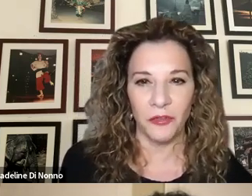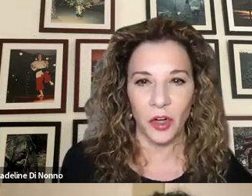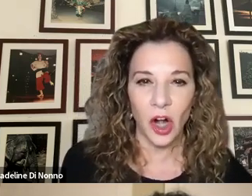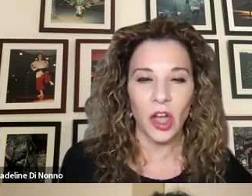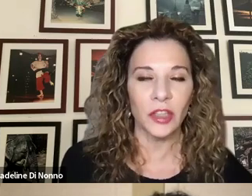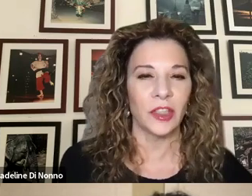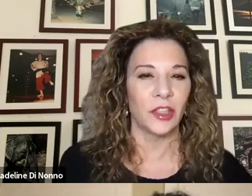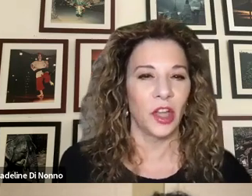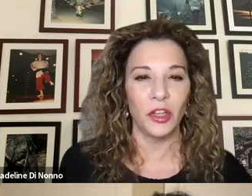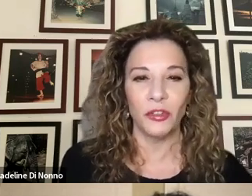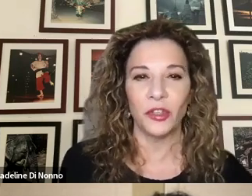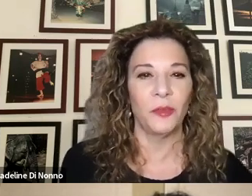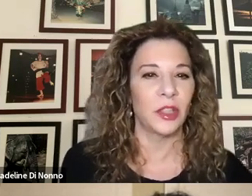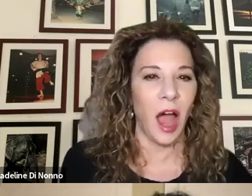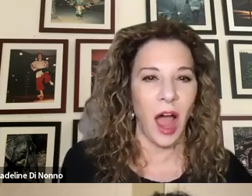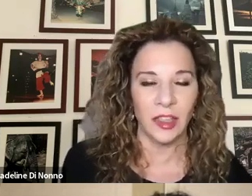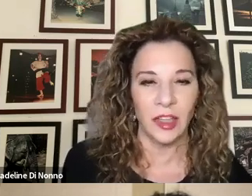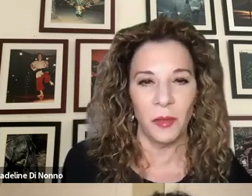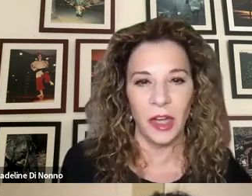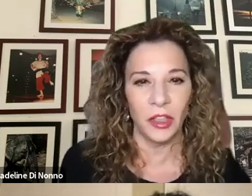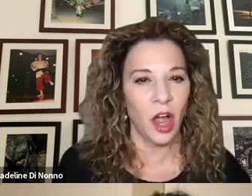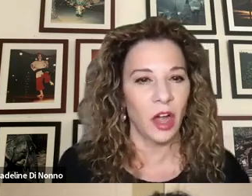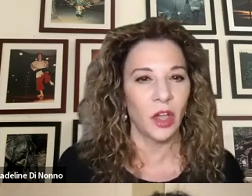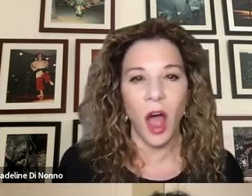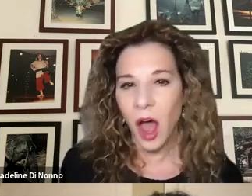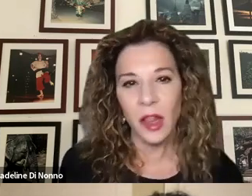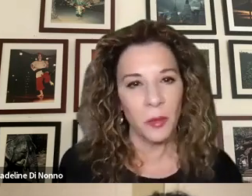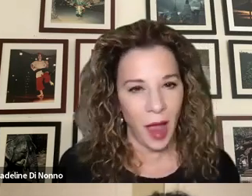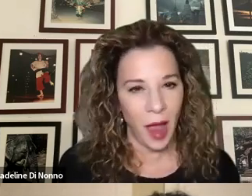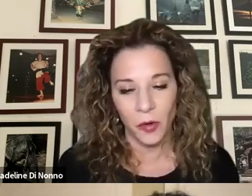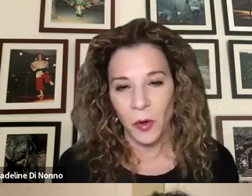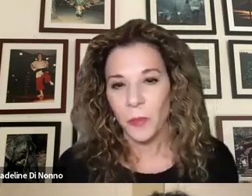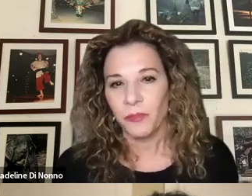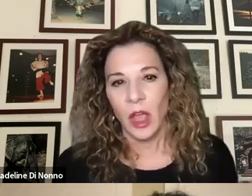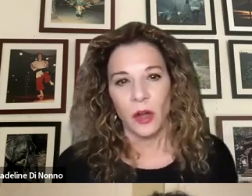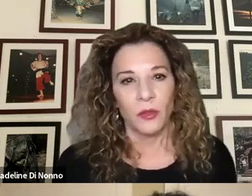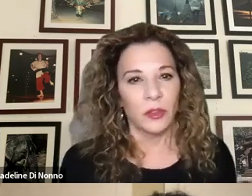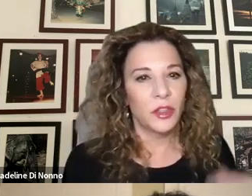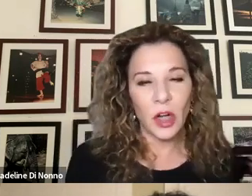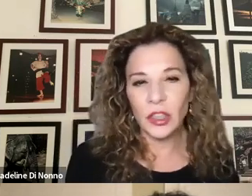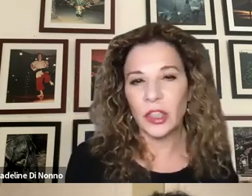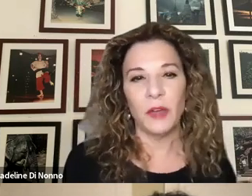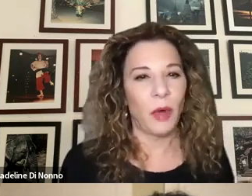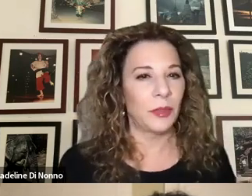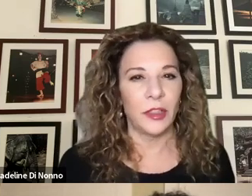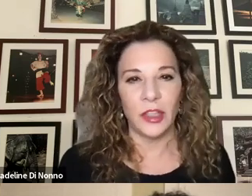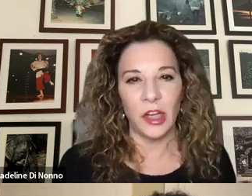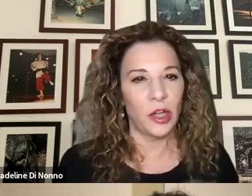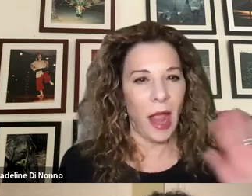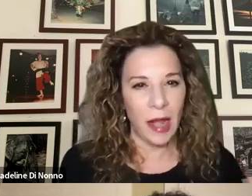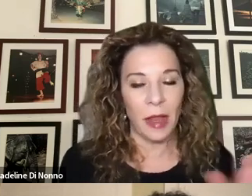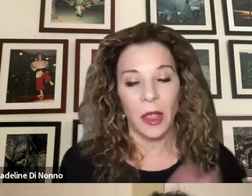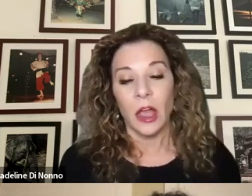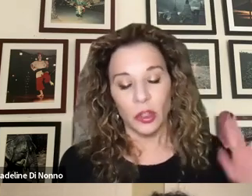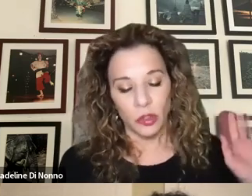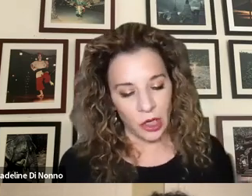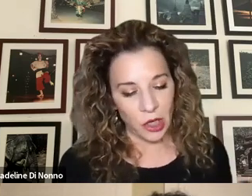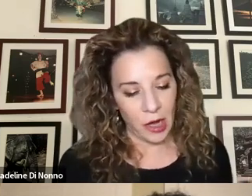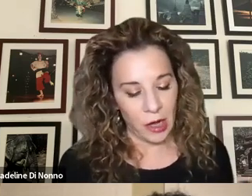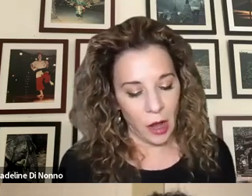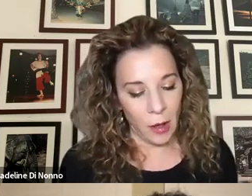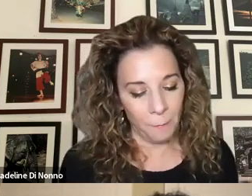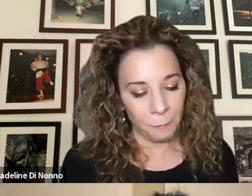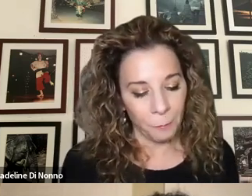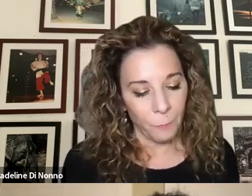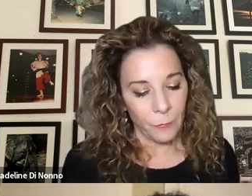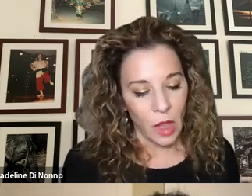Life for Girls. It's on YouTube. It's awesome. And it talks all about diversity, representation. Anyway, so JJ,